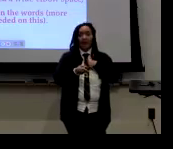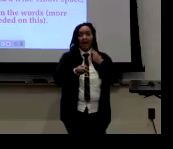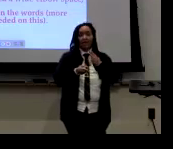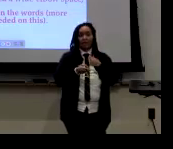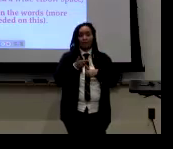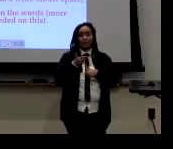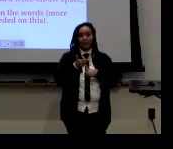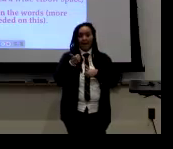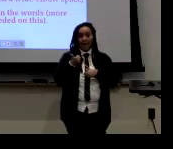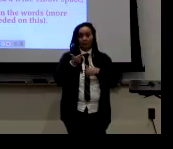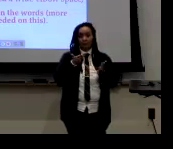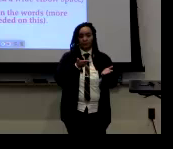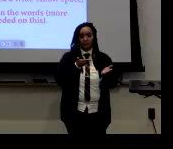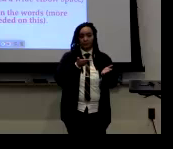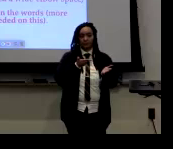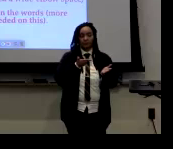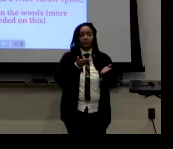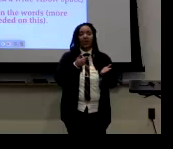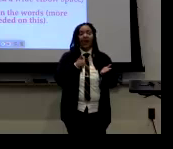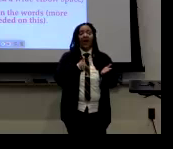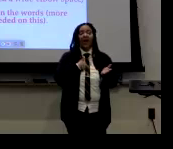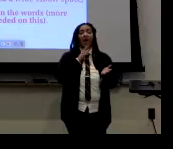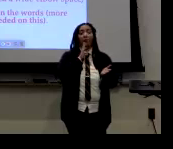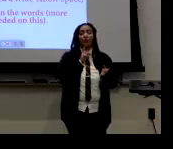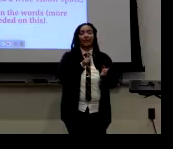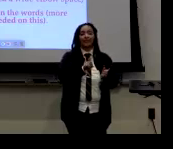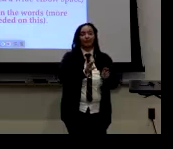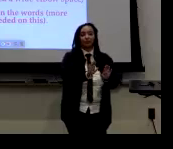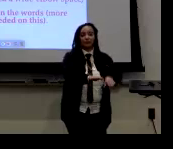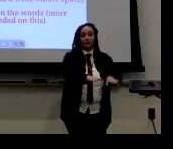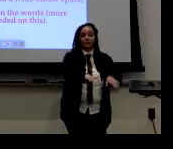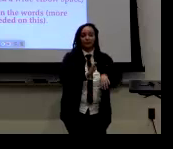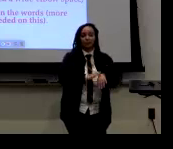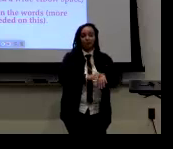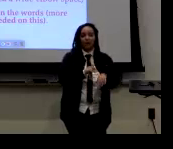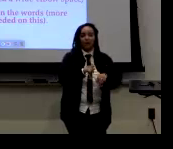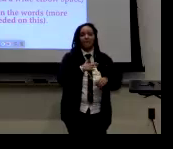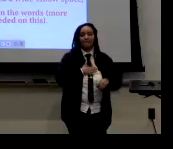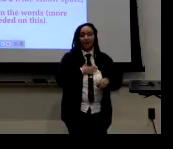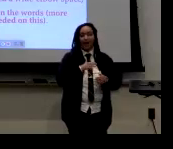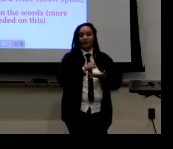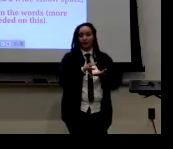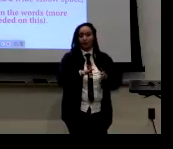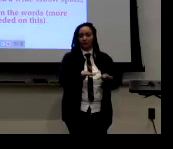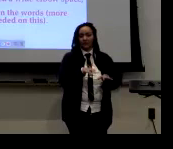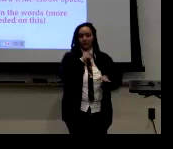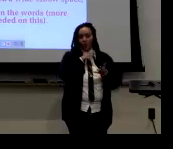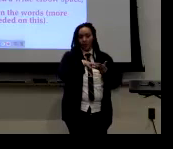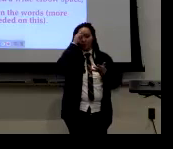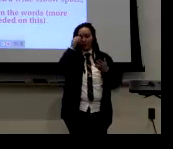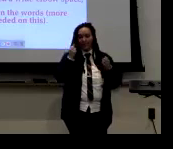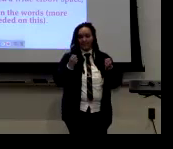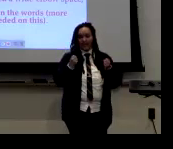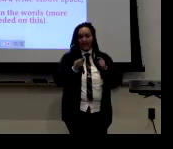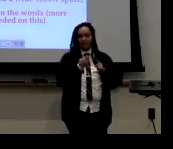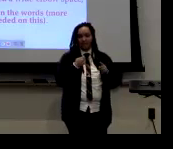So when I sign that and I put my thumb out like this, I would need to, you know, tell